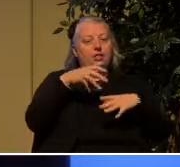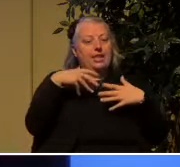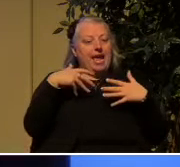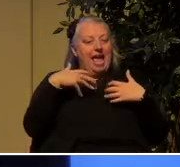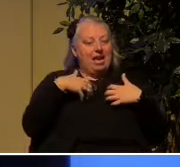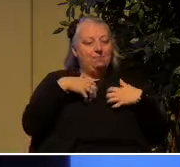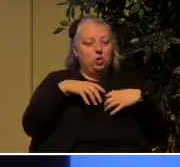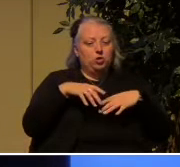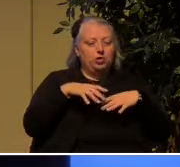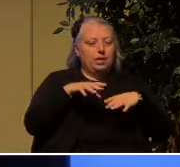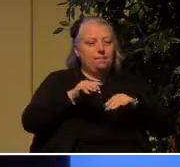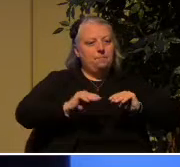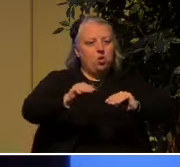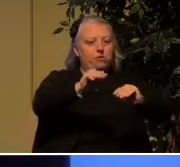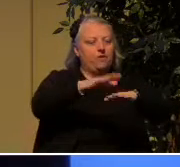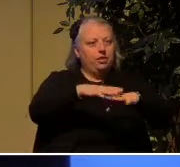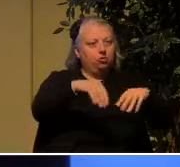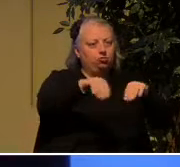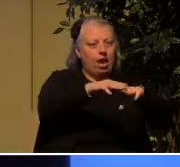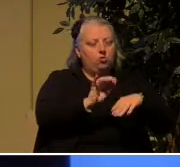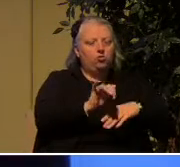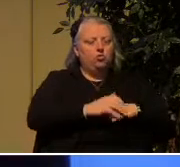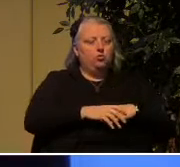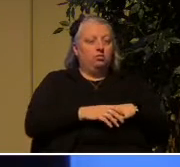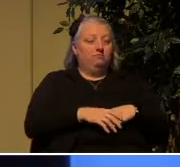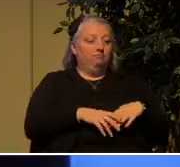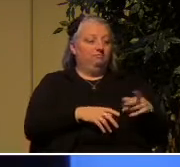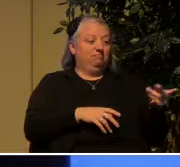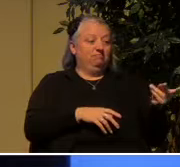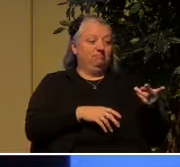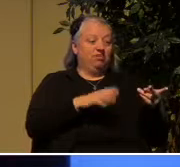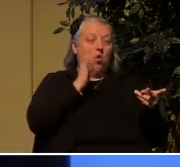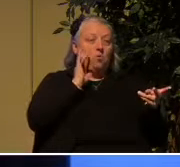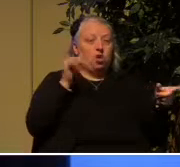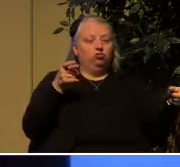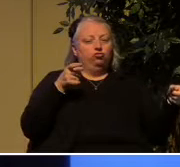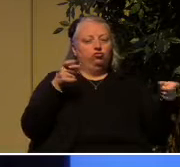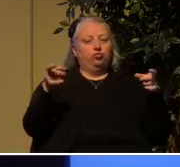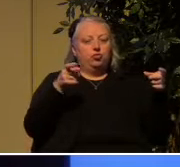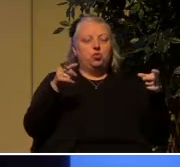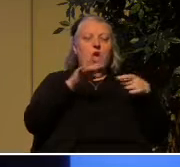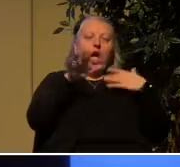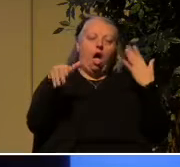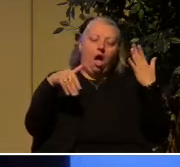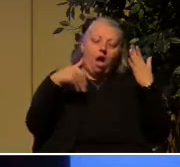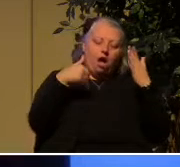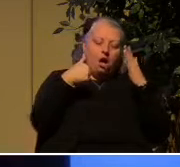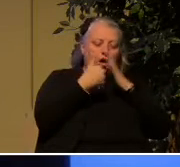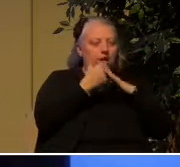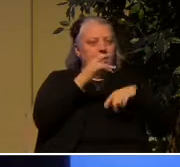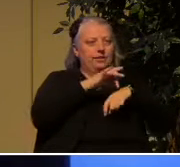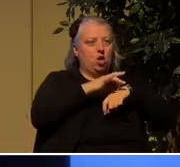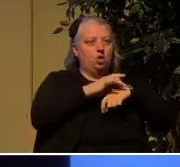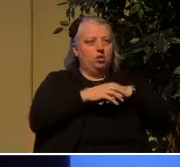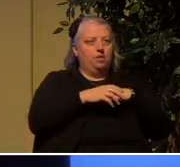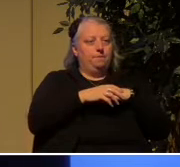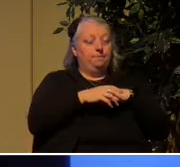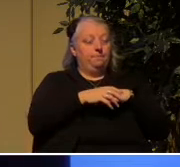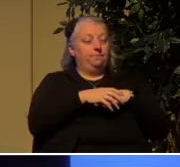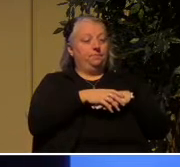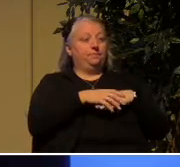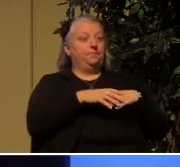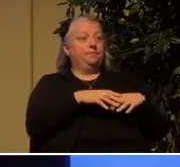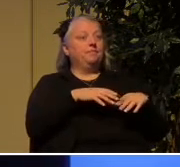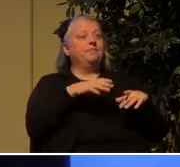Rule over all the earth. Rule over all the earth. He gives the earth